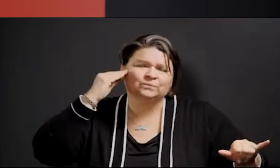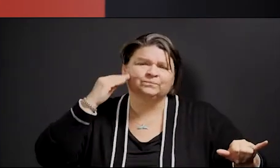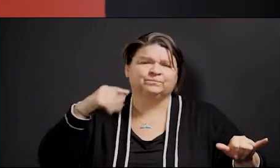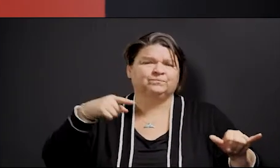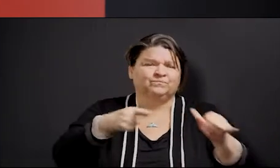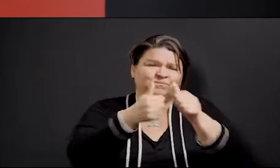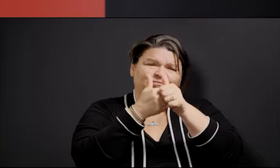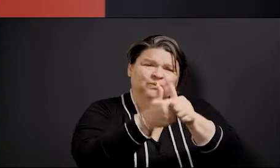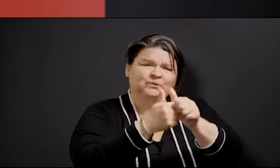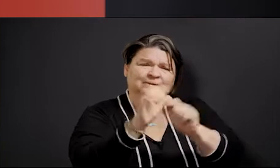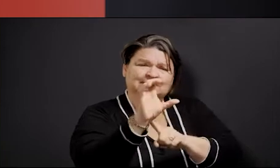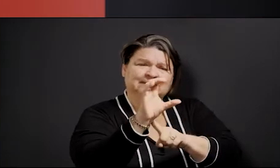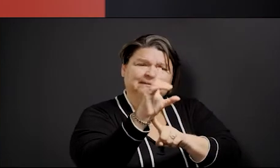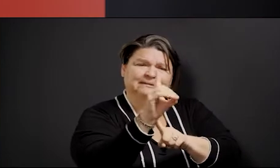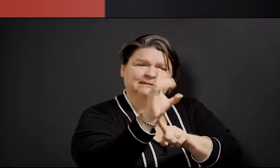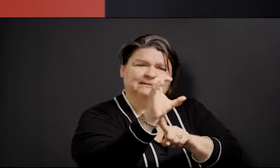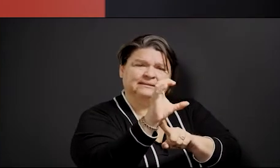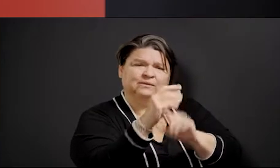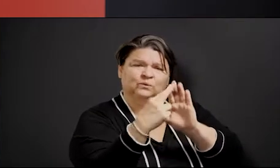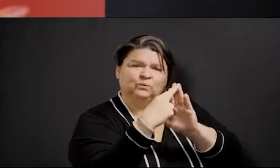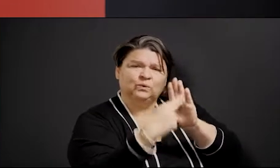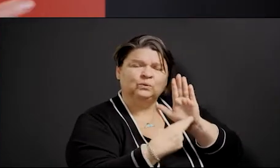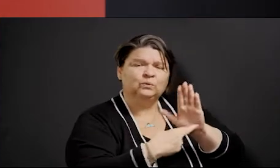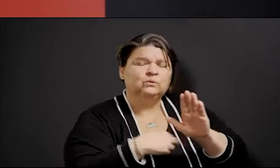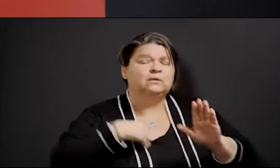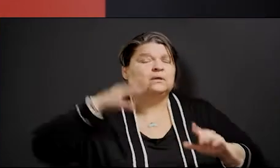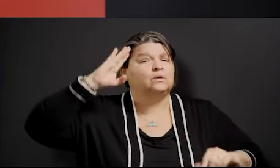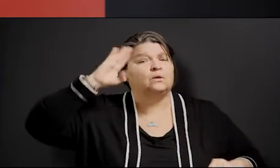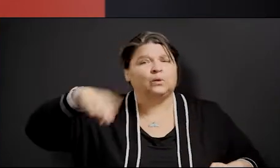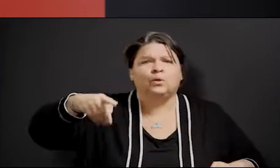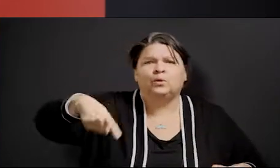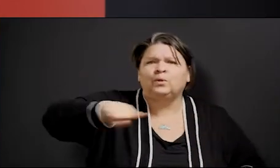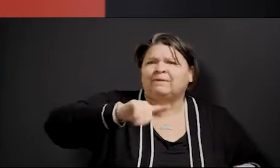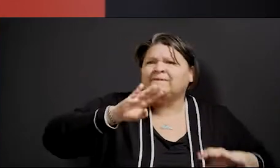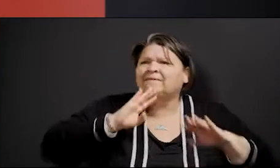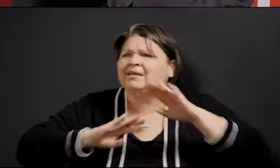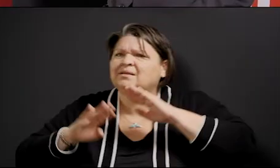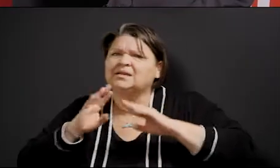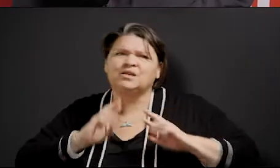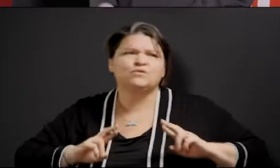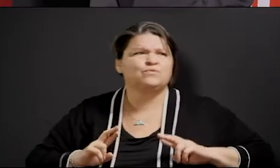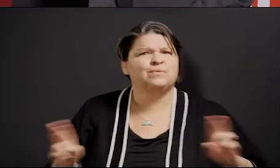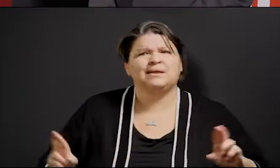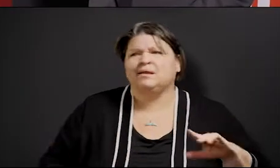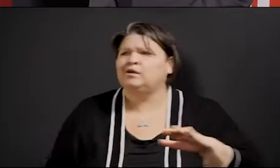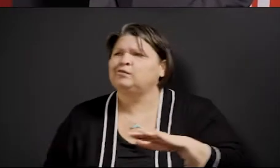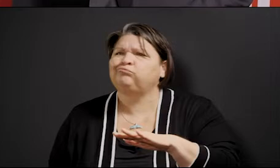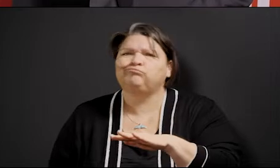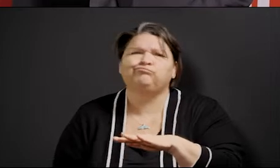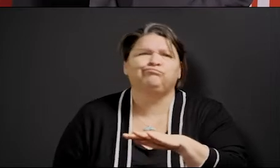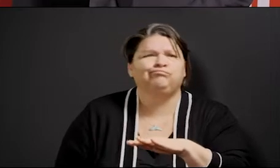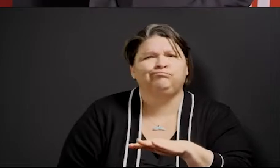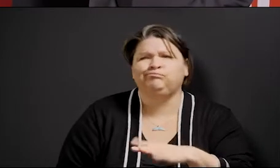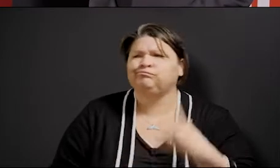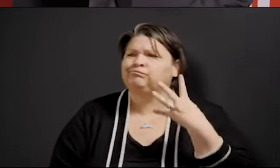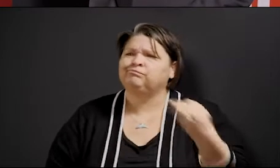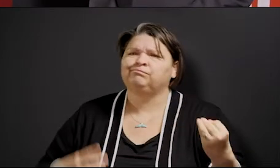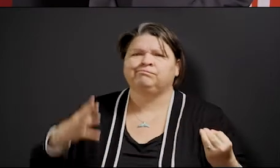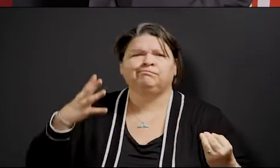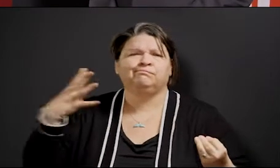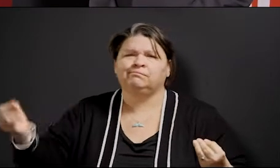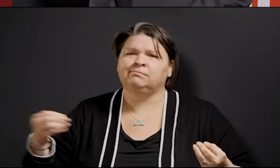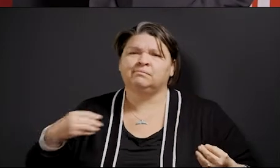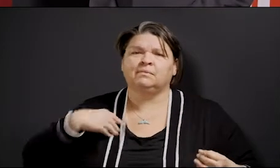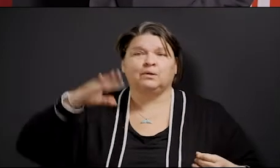antsy. Don't forget you can get out and go exercise. Dr. Argenbreid and I rode our bikes yesterday, which is fun. And you